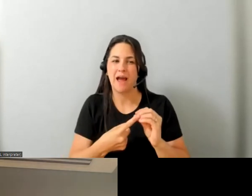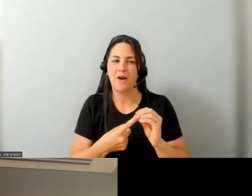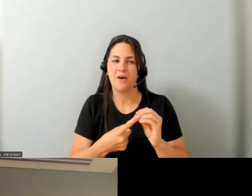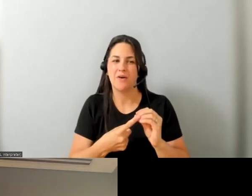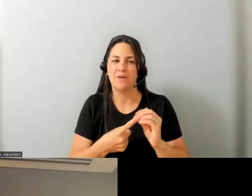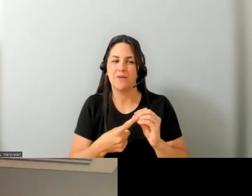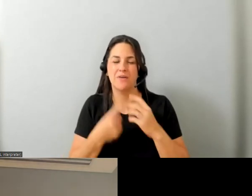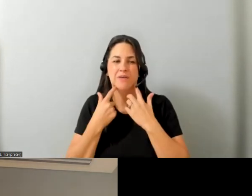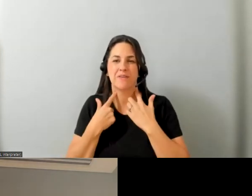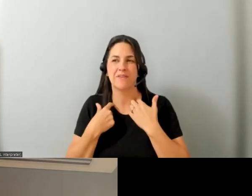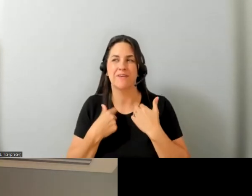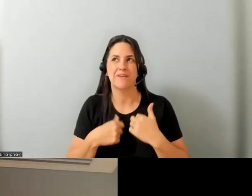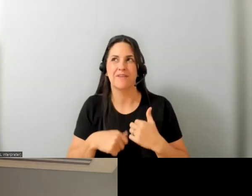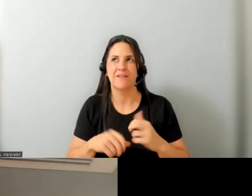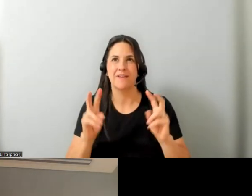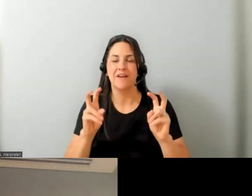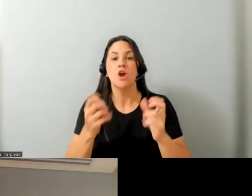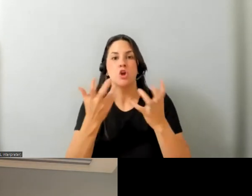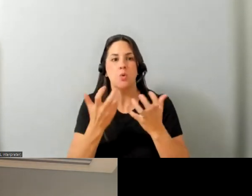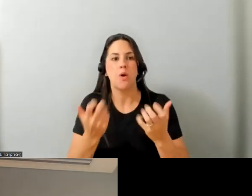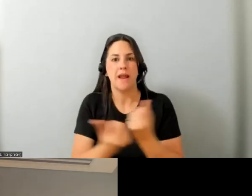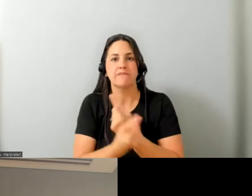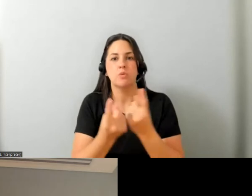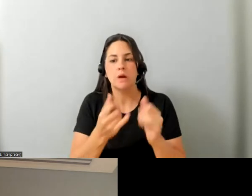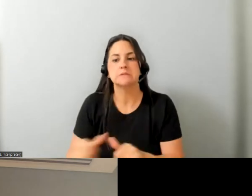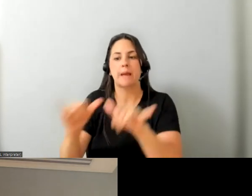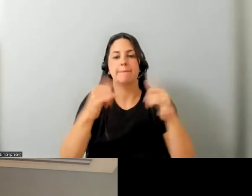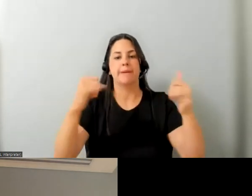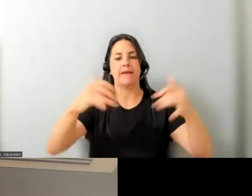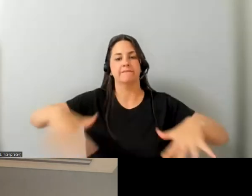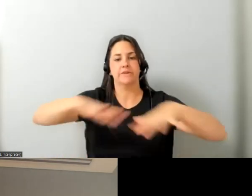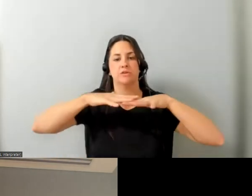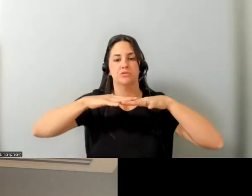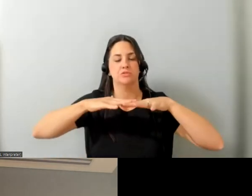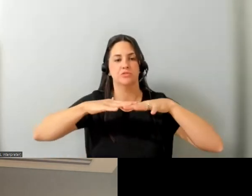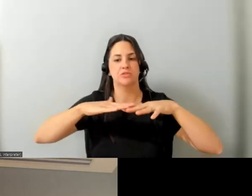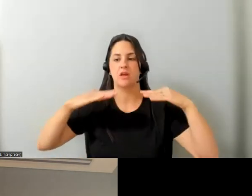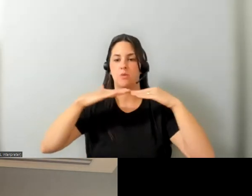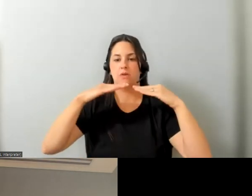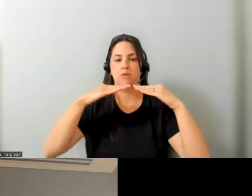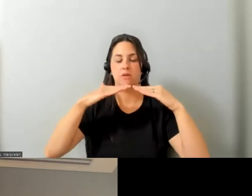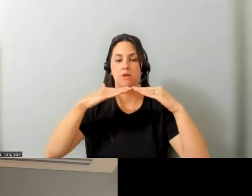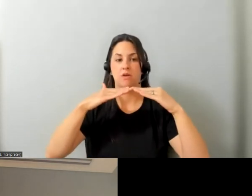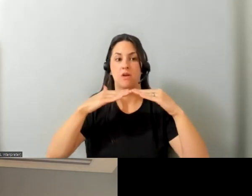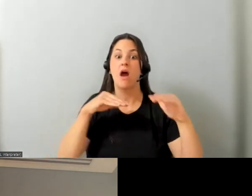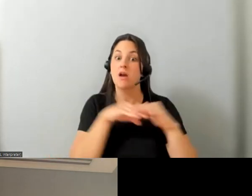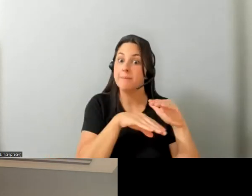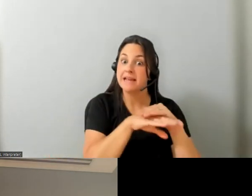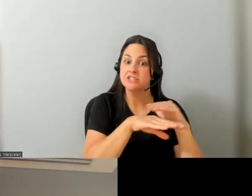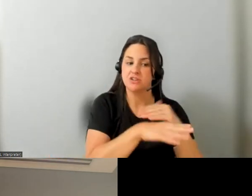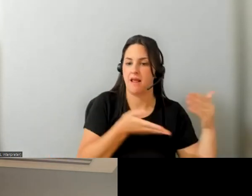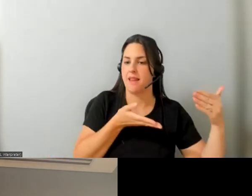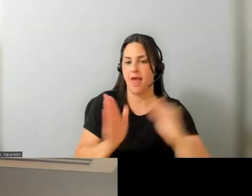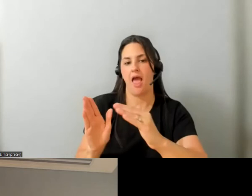having everyone you want everyone on the equal playing field and through accommodations that allows that for job